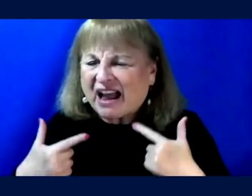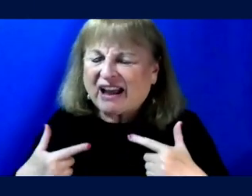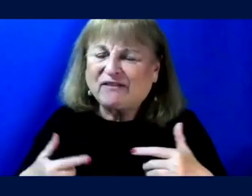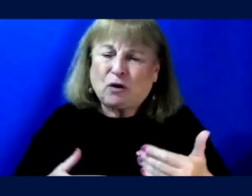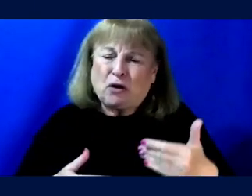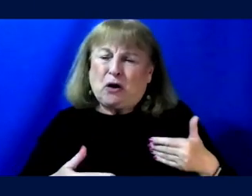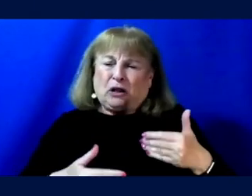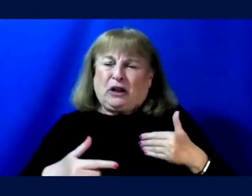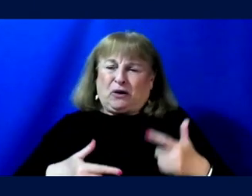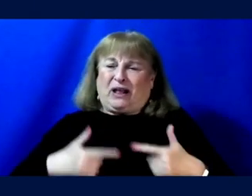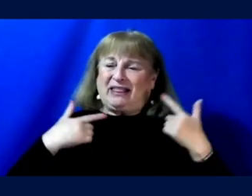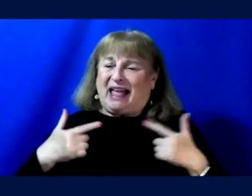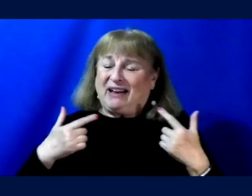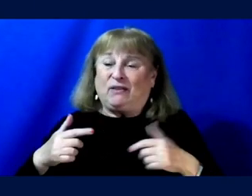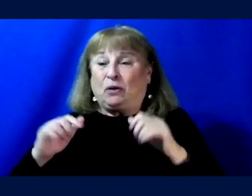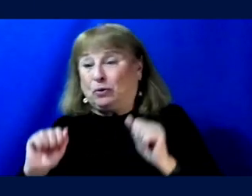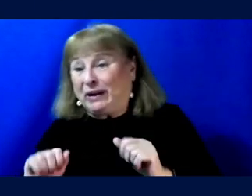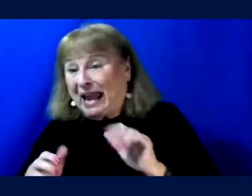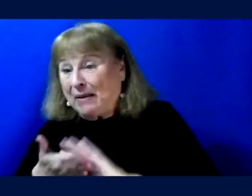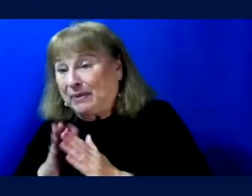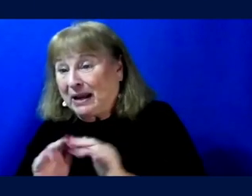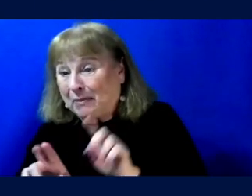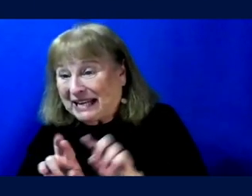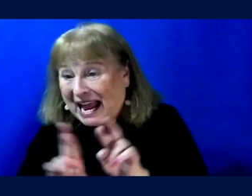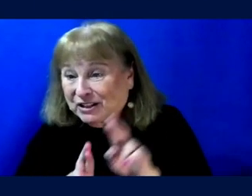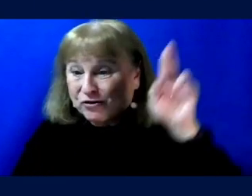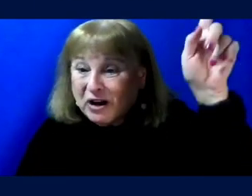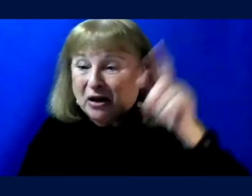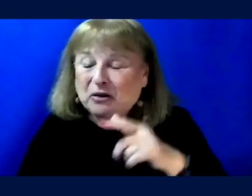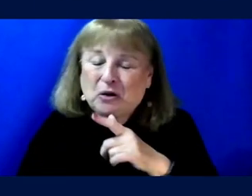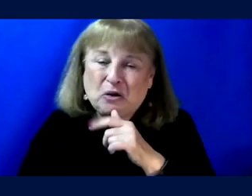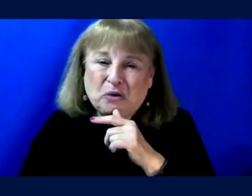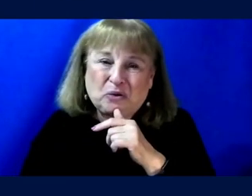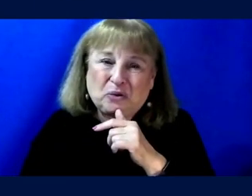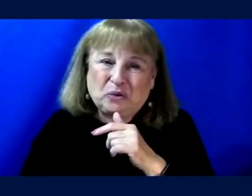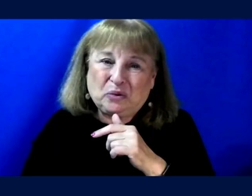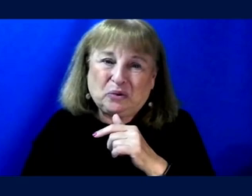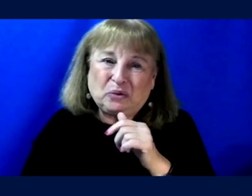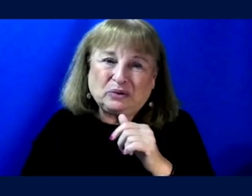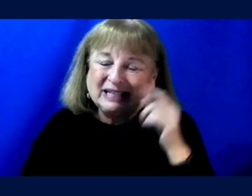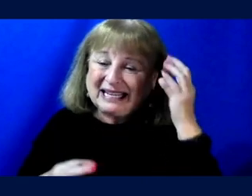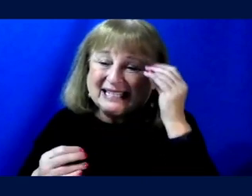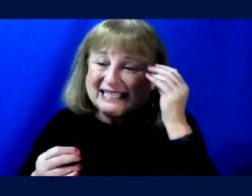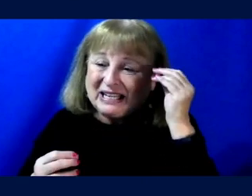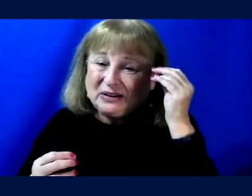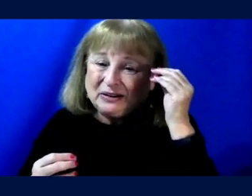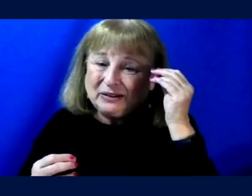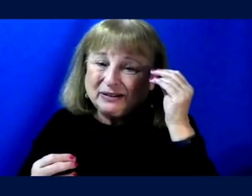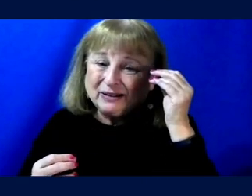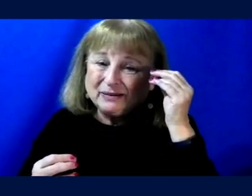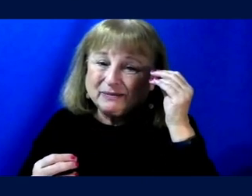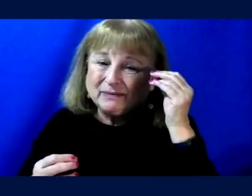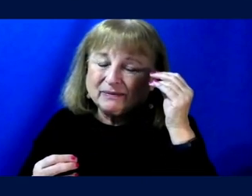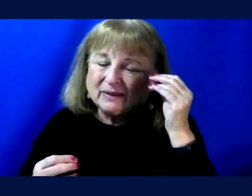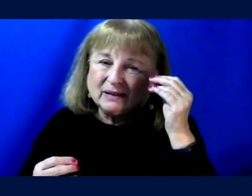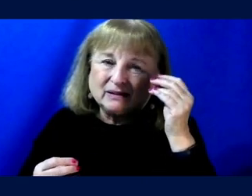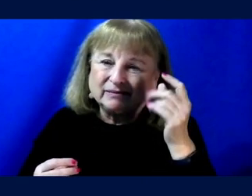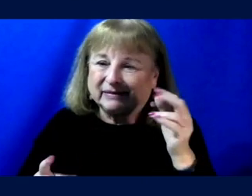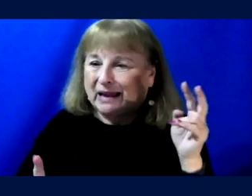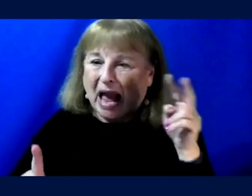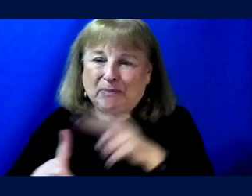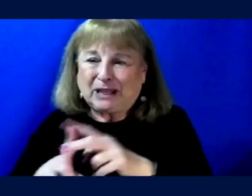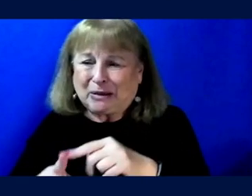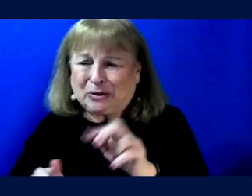life, who, who can or should become an astronaut, who, um, who is considered, uh, you know, applicable to flight.